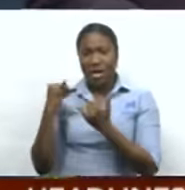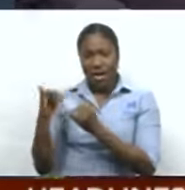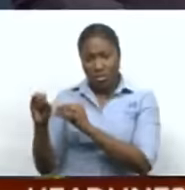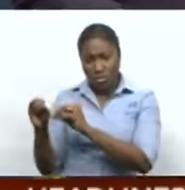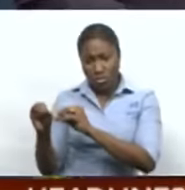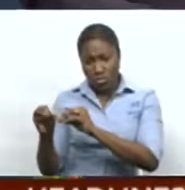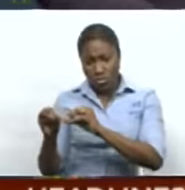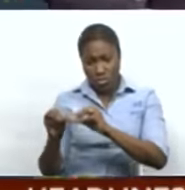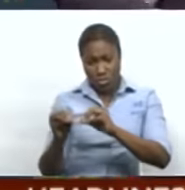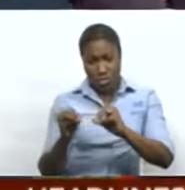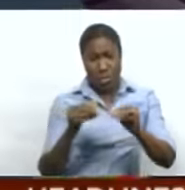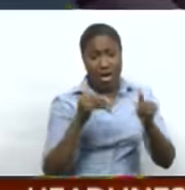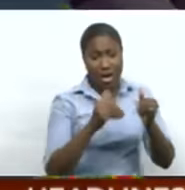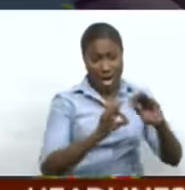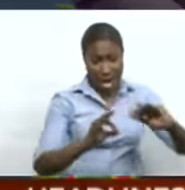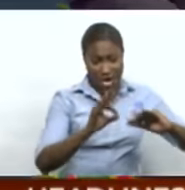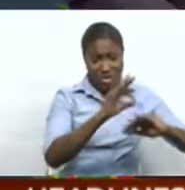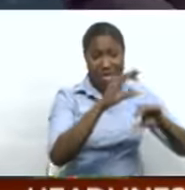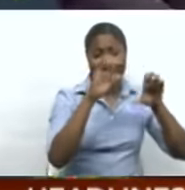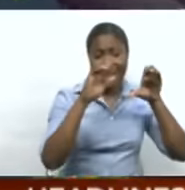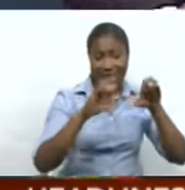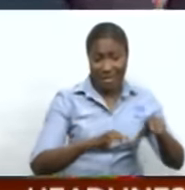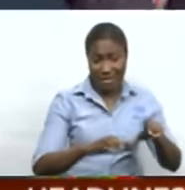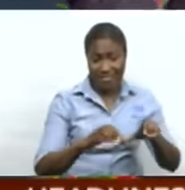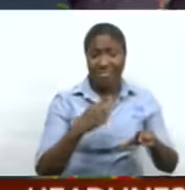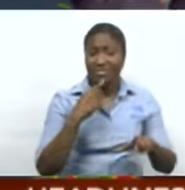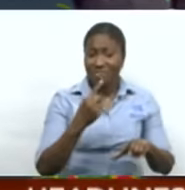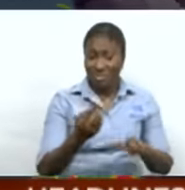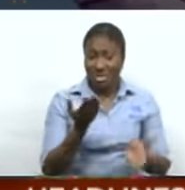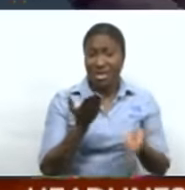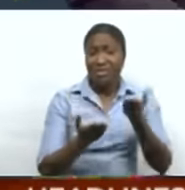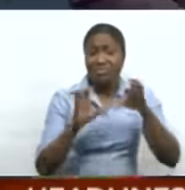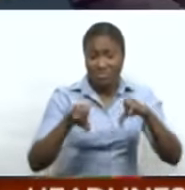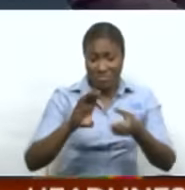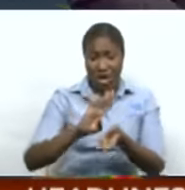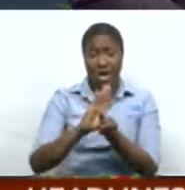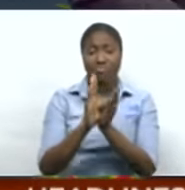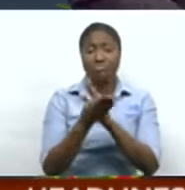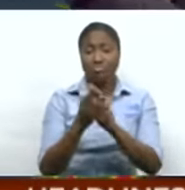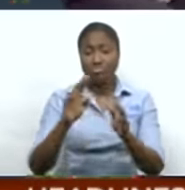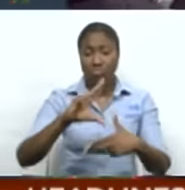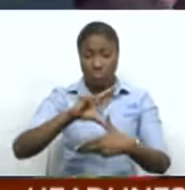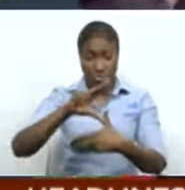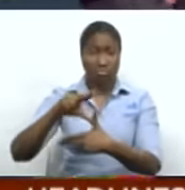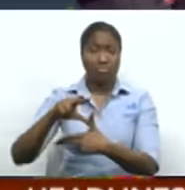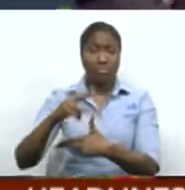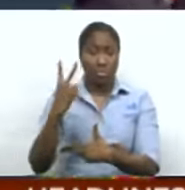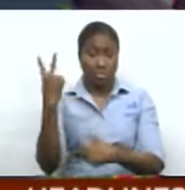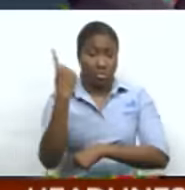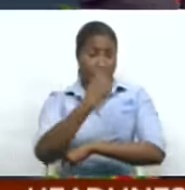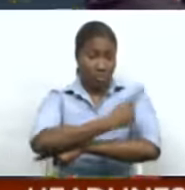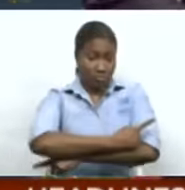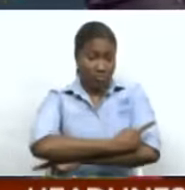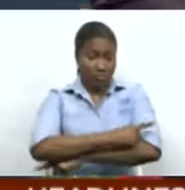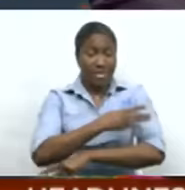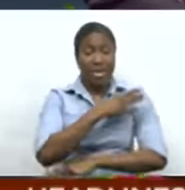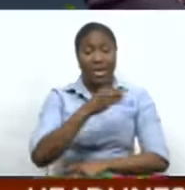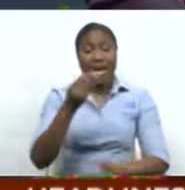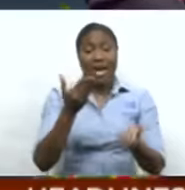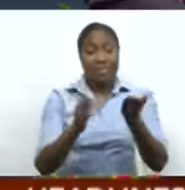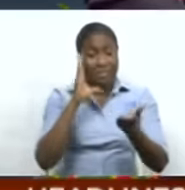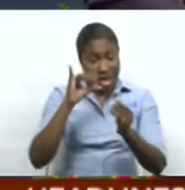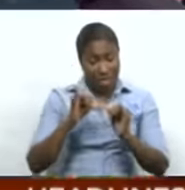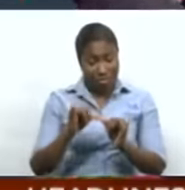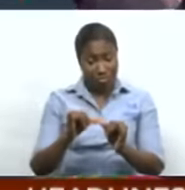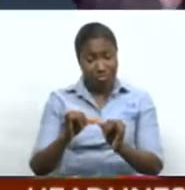moving towards the Caribbean region, the National Hurricane Center, giving it a medium chance of development over the next 48 hours and a high chance of development over